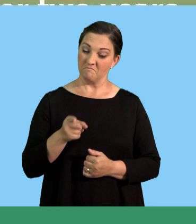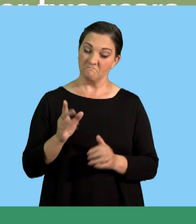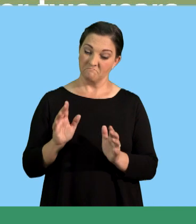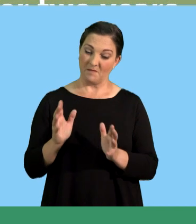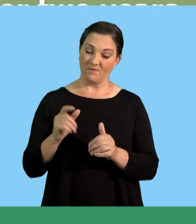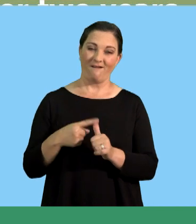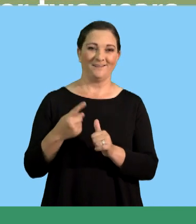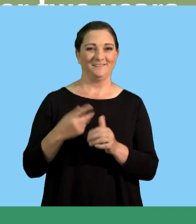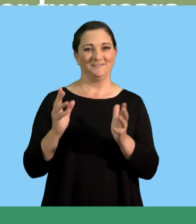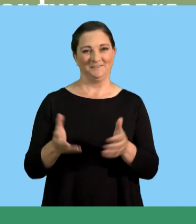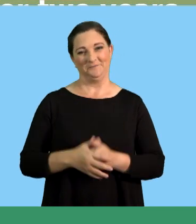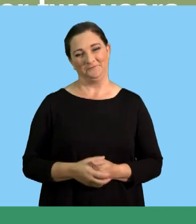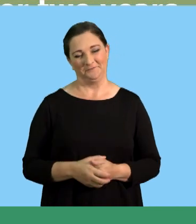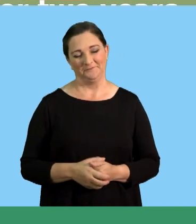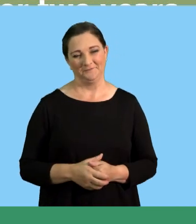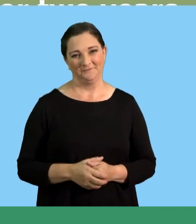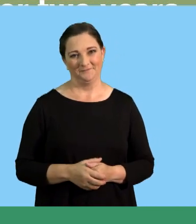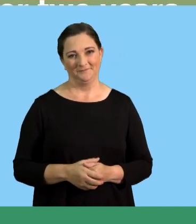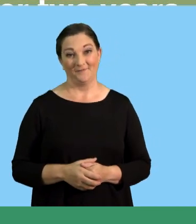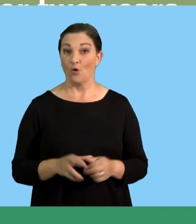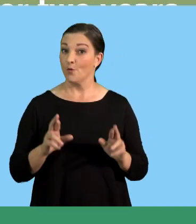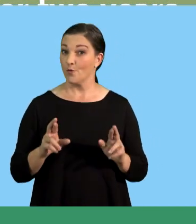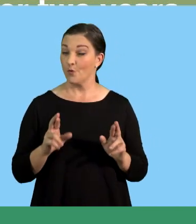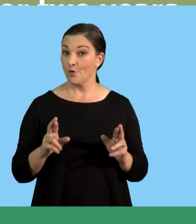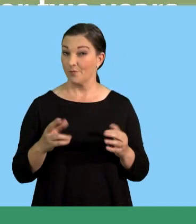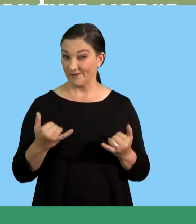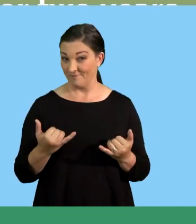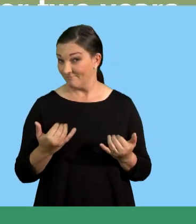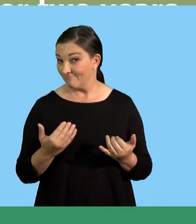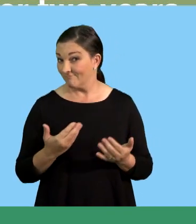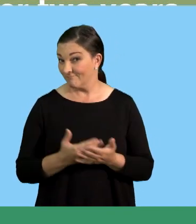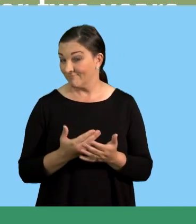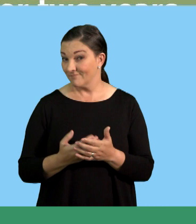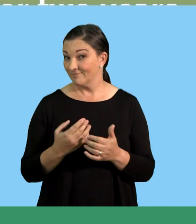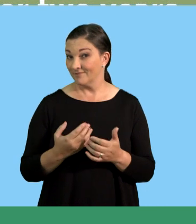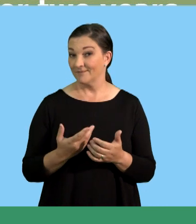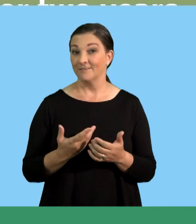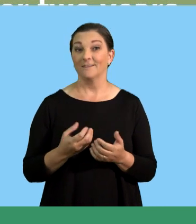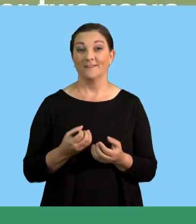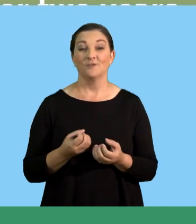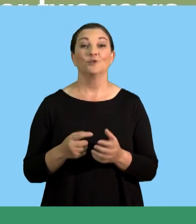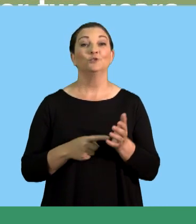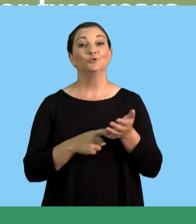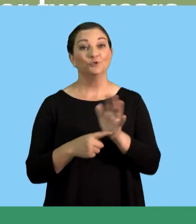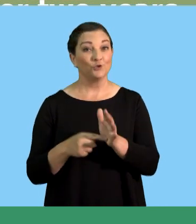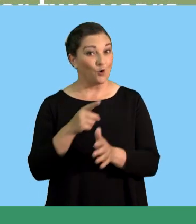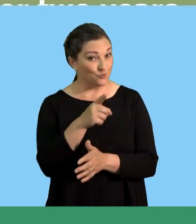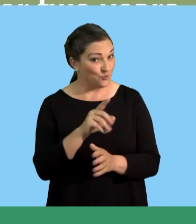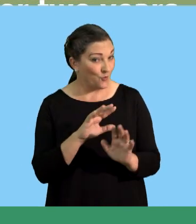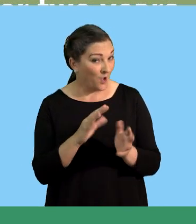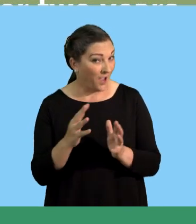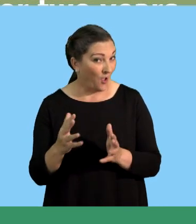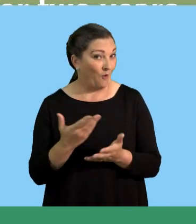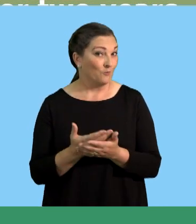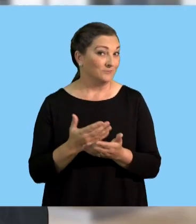So, that is your answer over there. So, hoping I was able to give